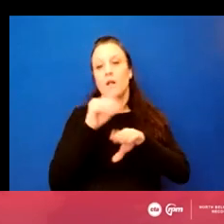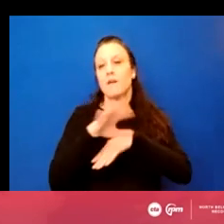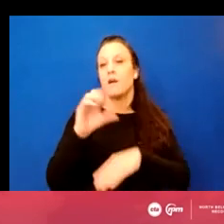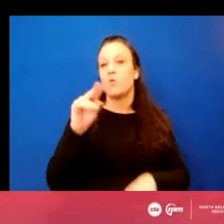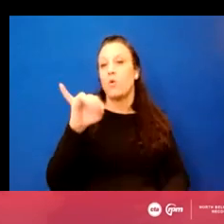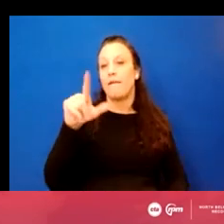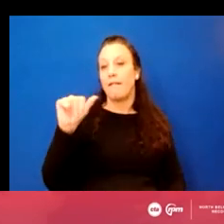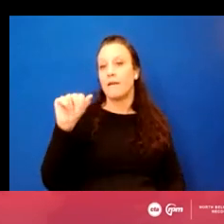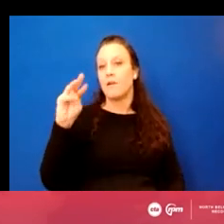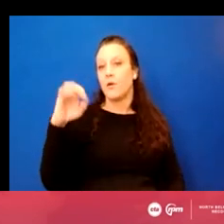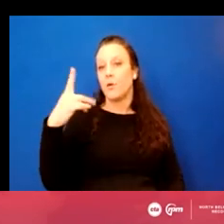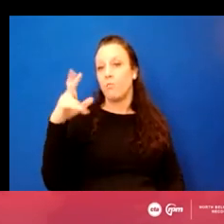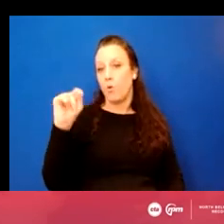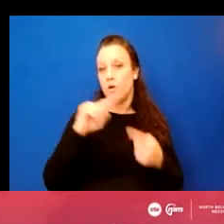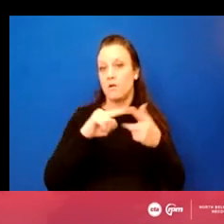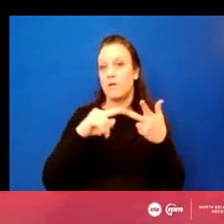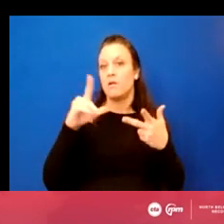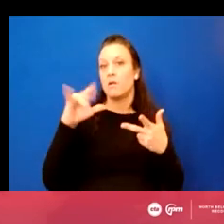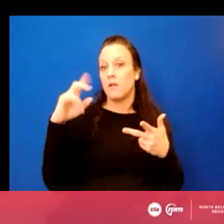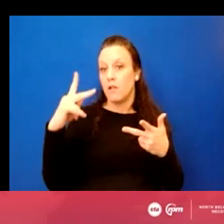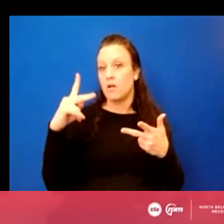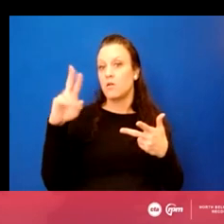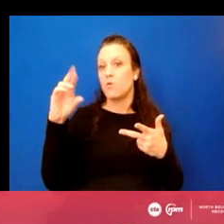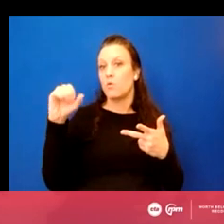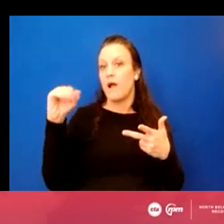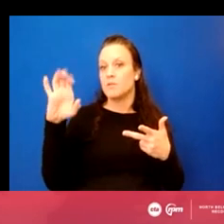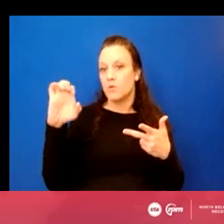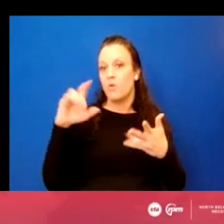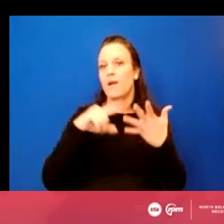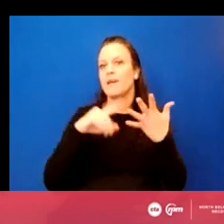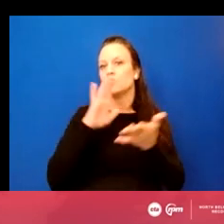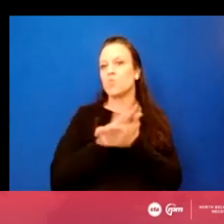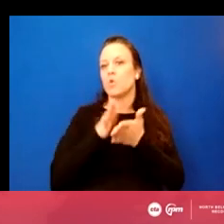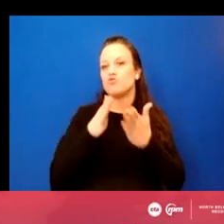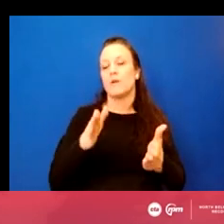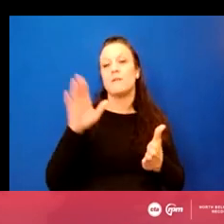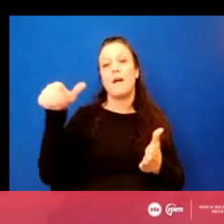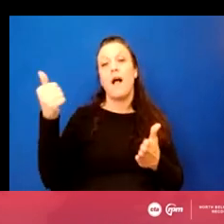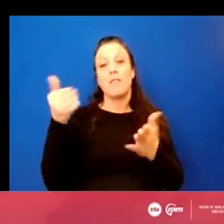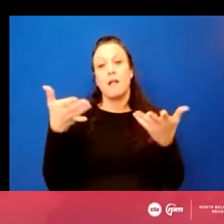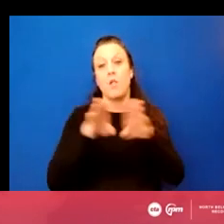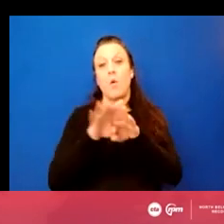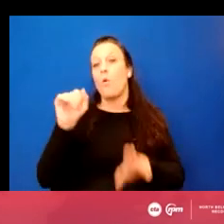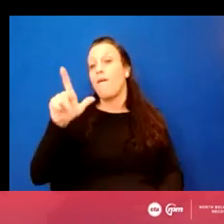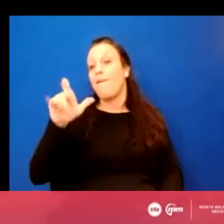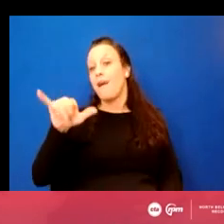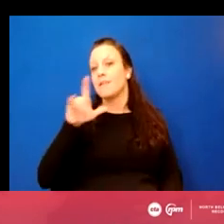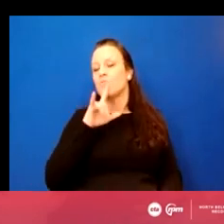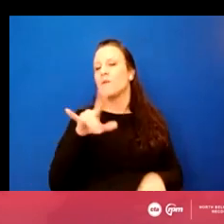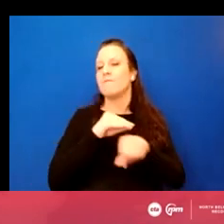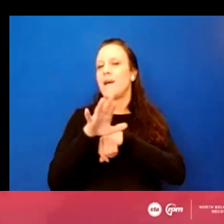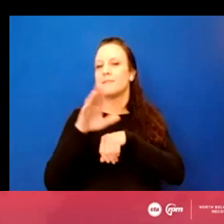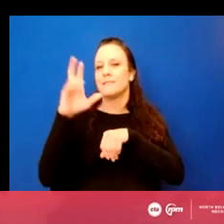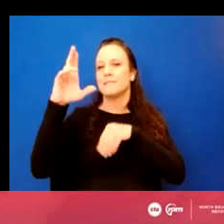Newport, Clark, Roscoe, and school streets. Alley closures will be expected to affect the alleys under the CTA tracks